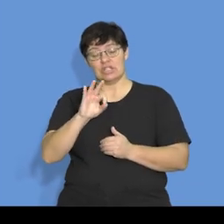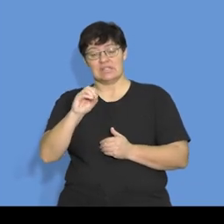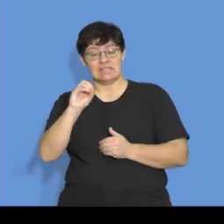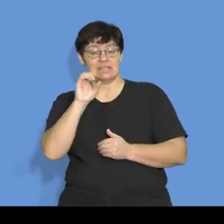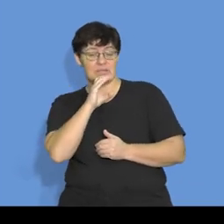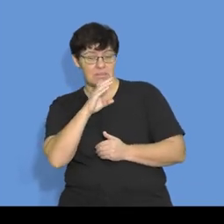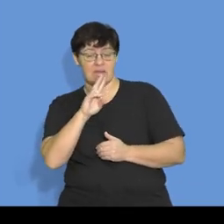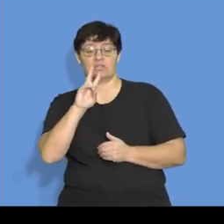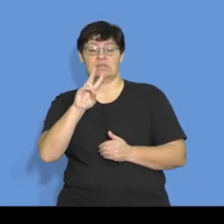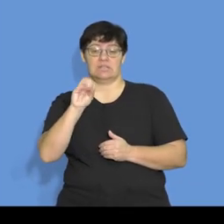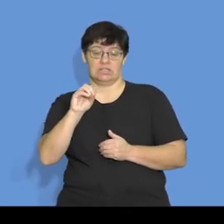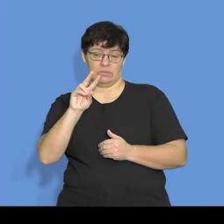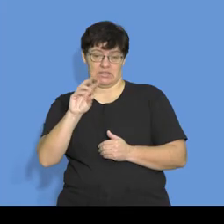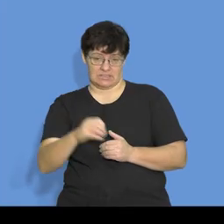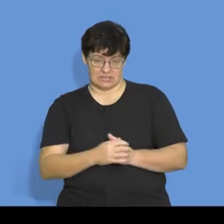Now,